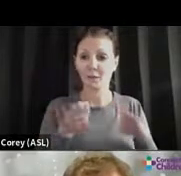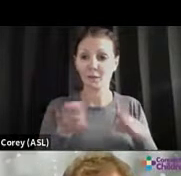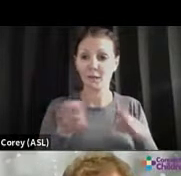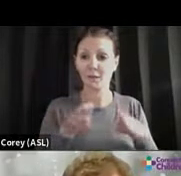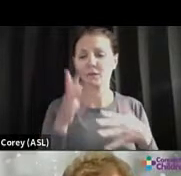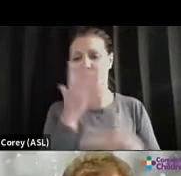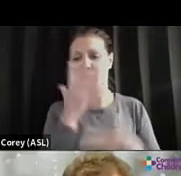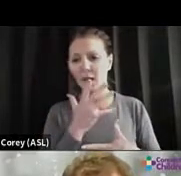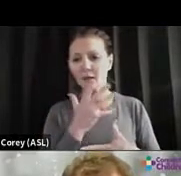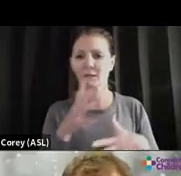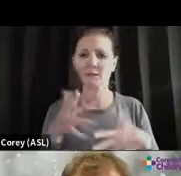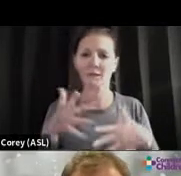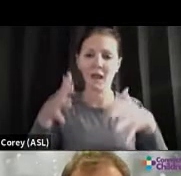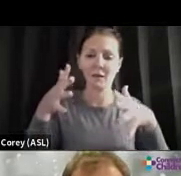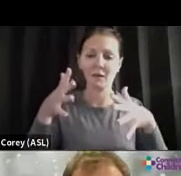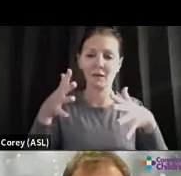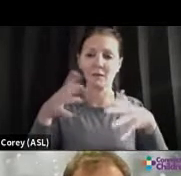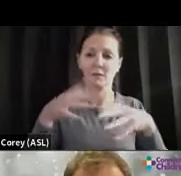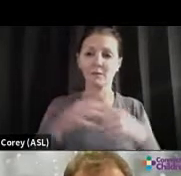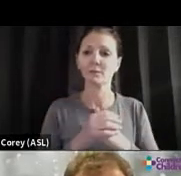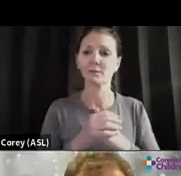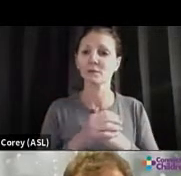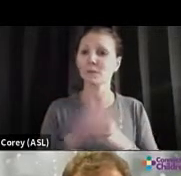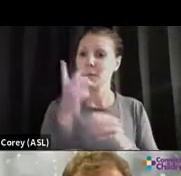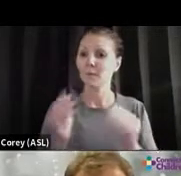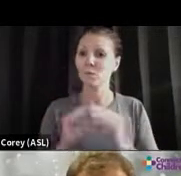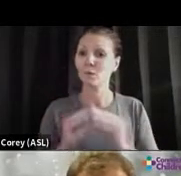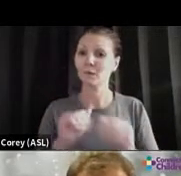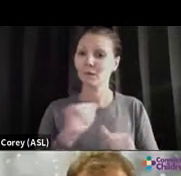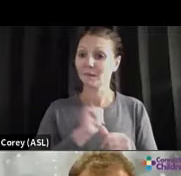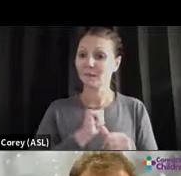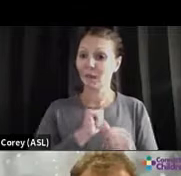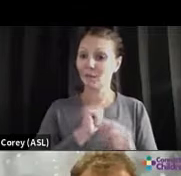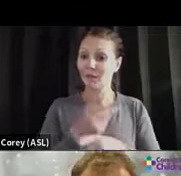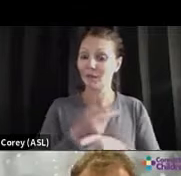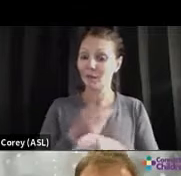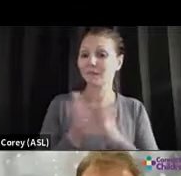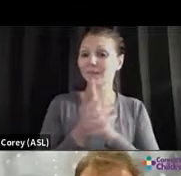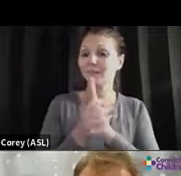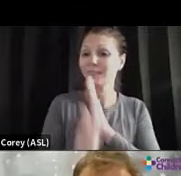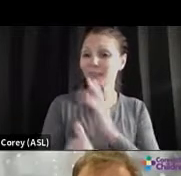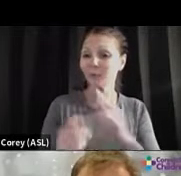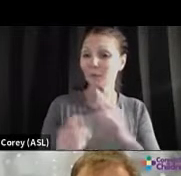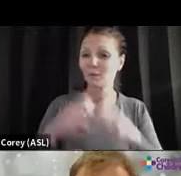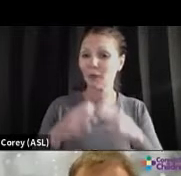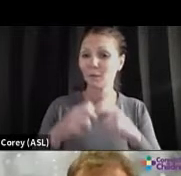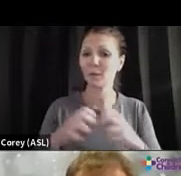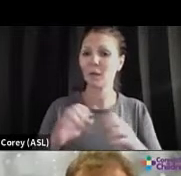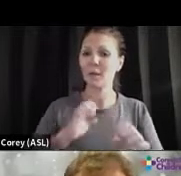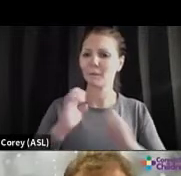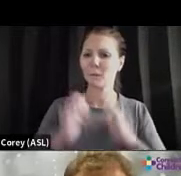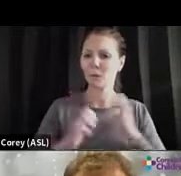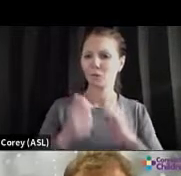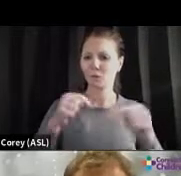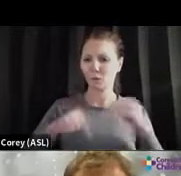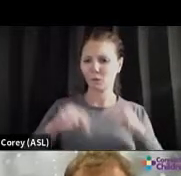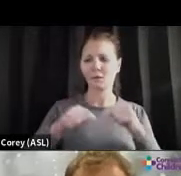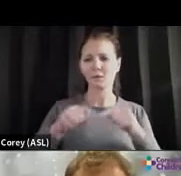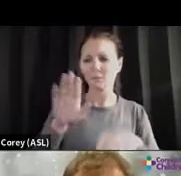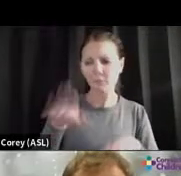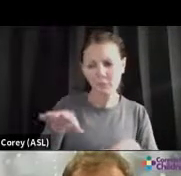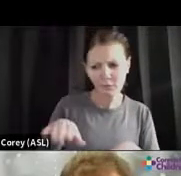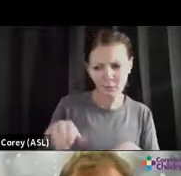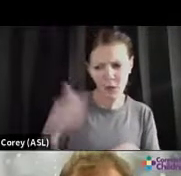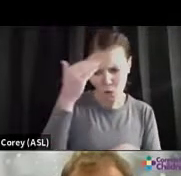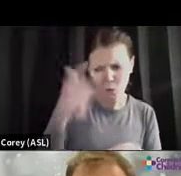sadness and anxiety. We're seeing a lot more self-care skill problems, like emotional regression. It's like, honey, I know you know how to feed yourself.